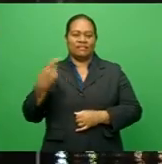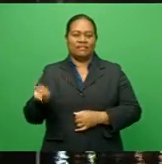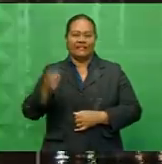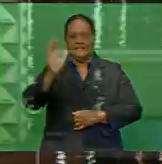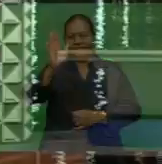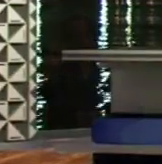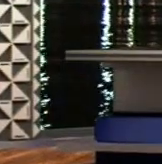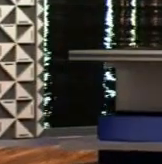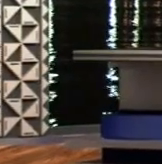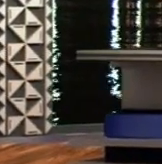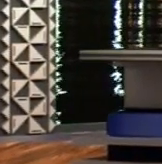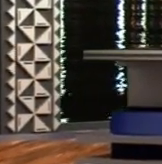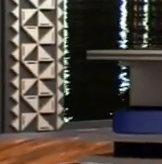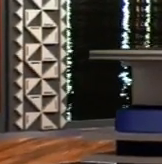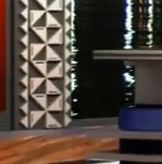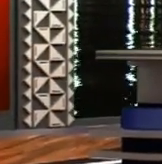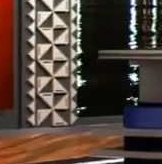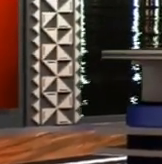you time.